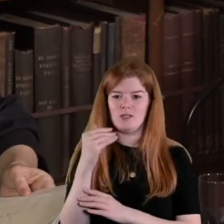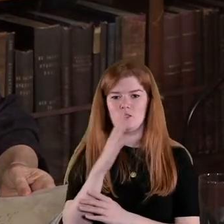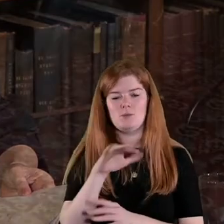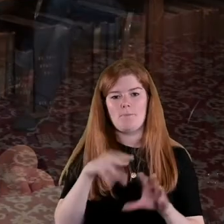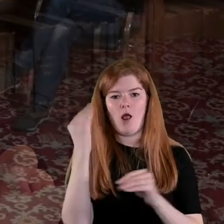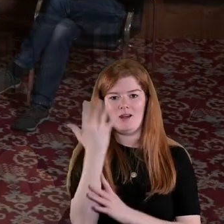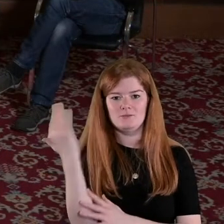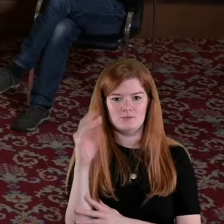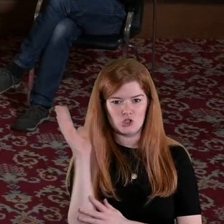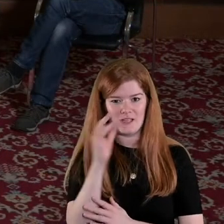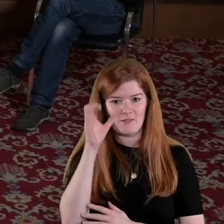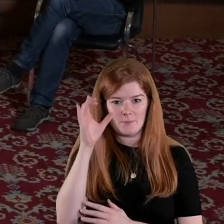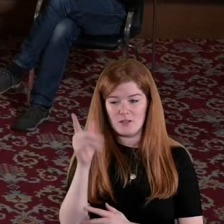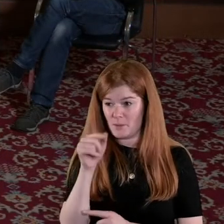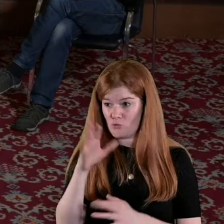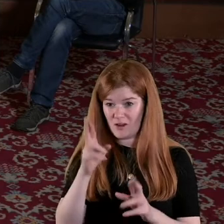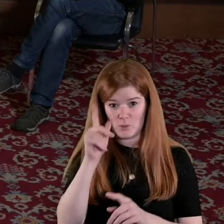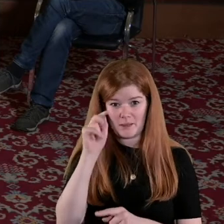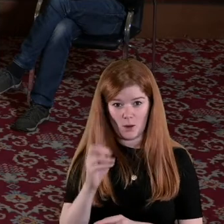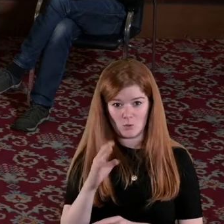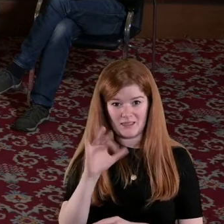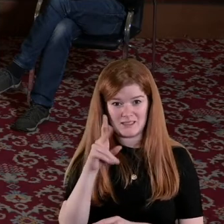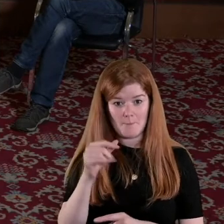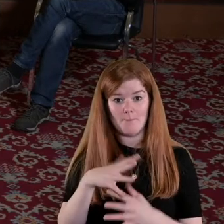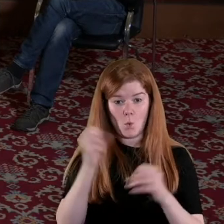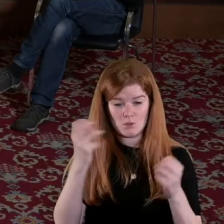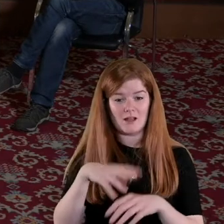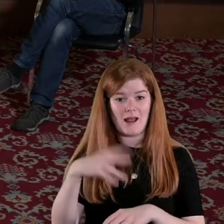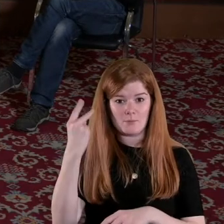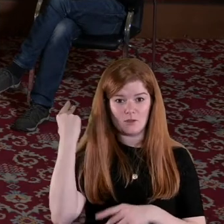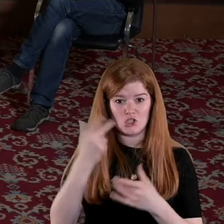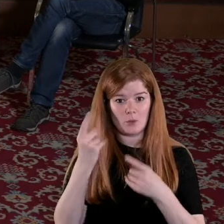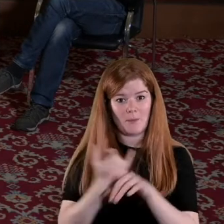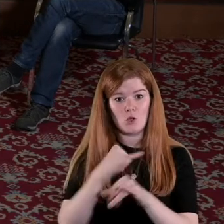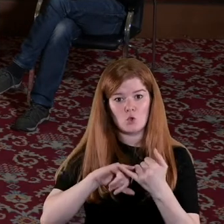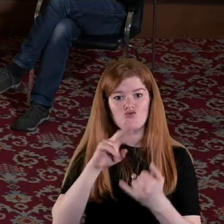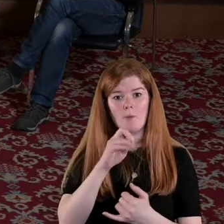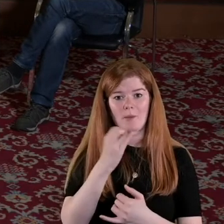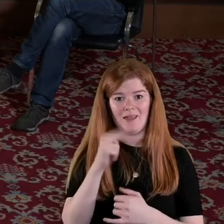us doing the hair bobbing writing Linda am I right in thinking that the majority of hair bobbing would probably have been done by Republicans